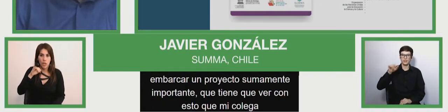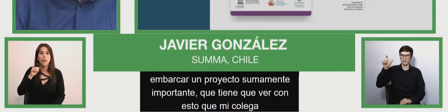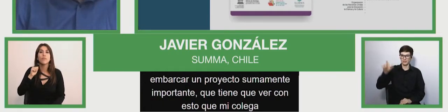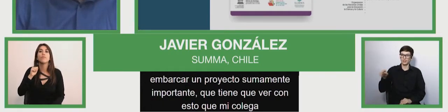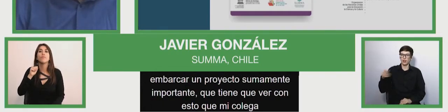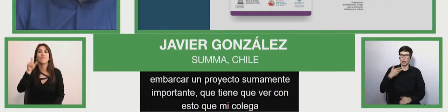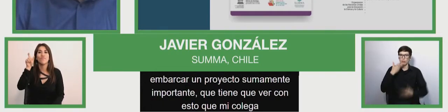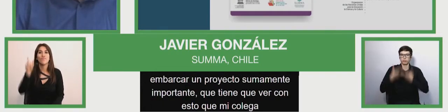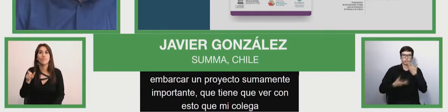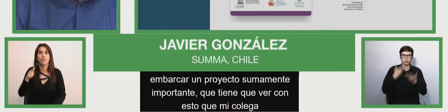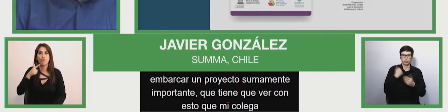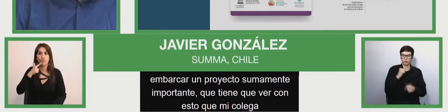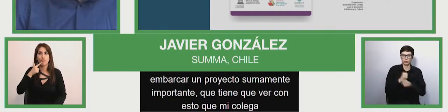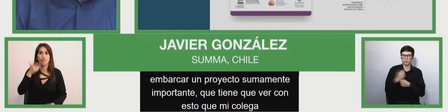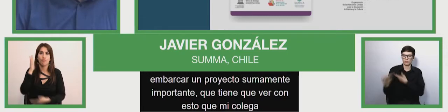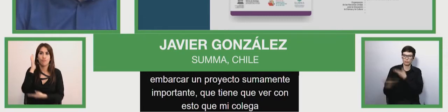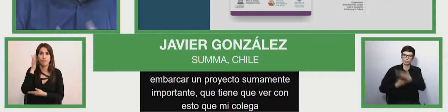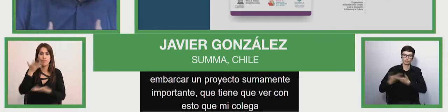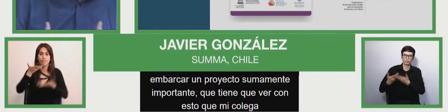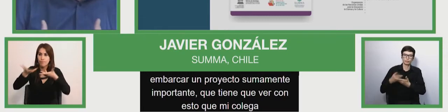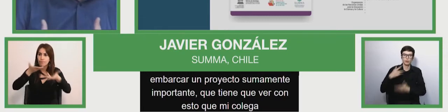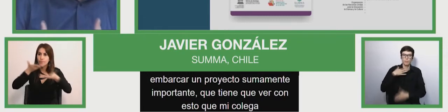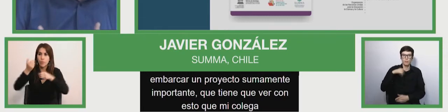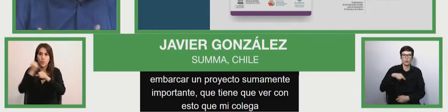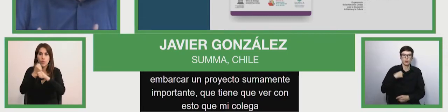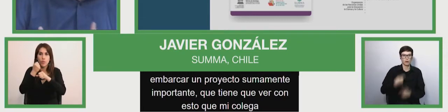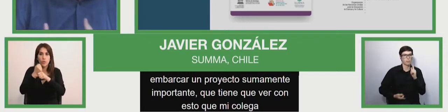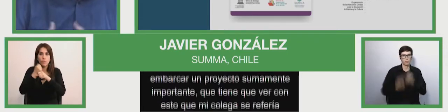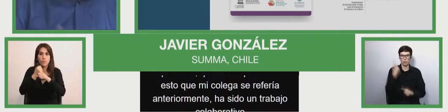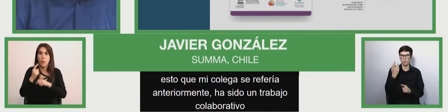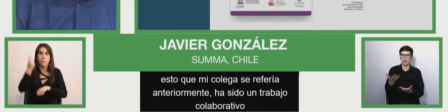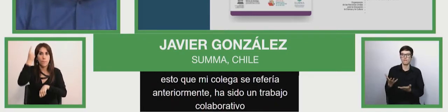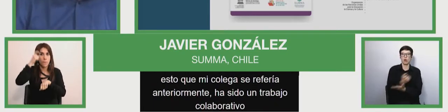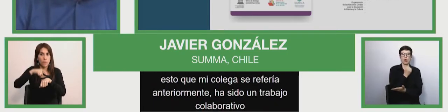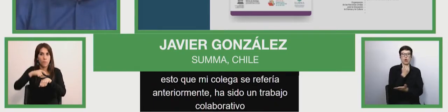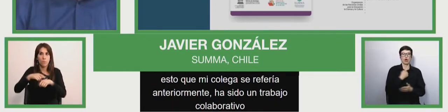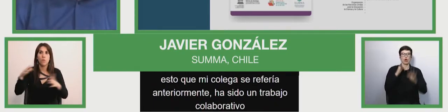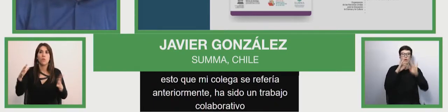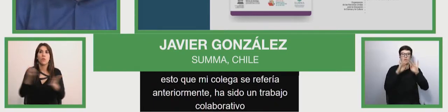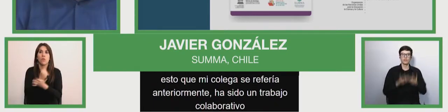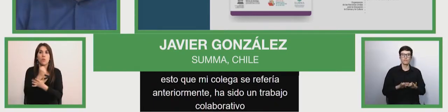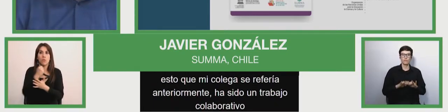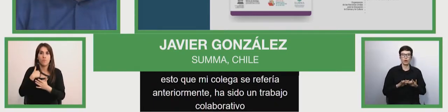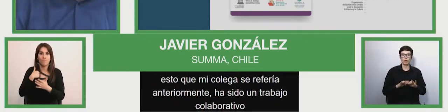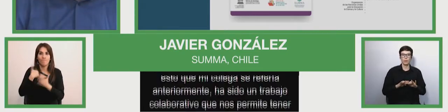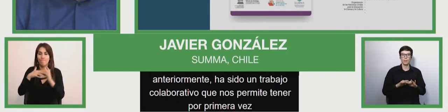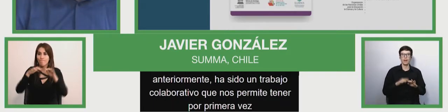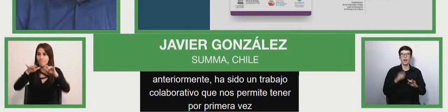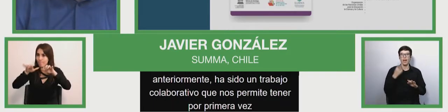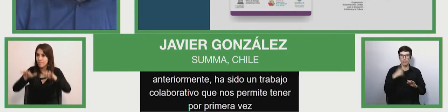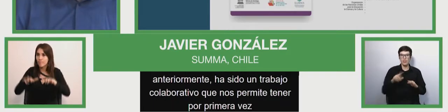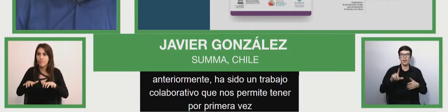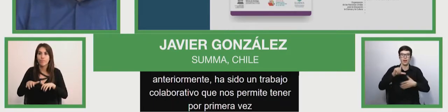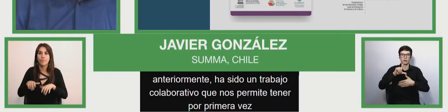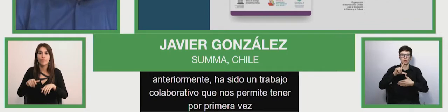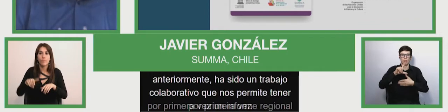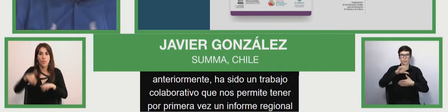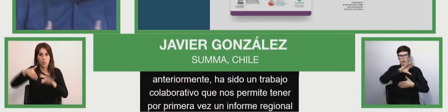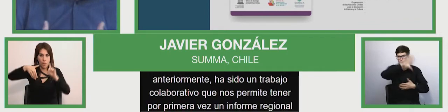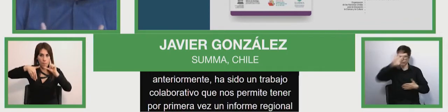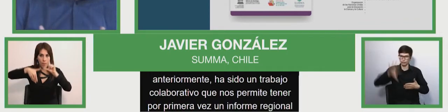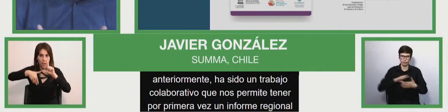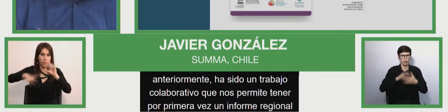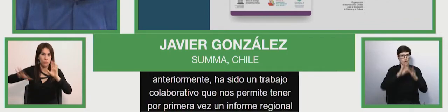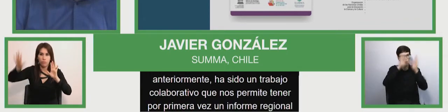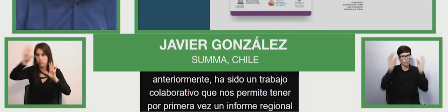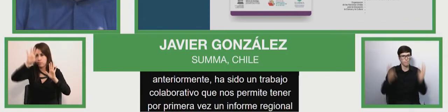which allows us to have for the first time a regional report for Latin America, which what it seeks is to